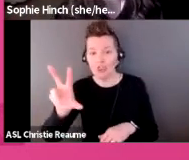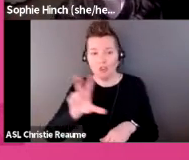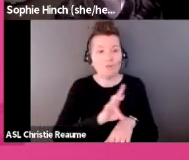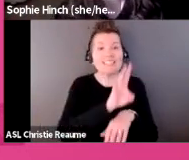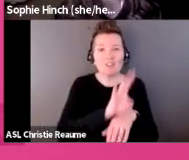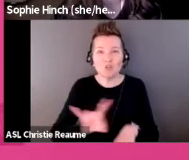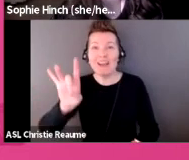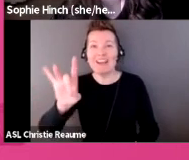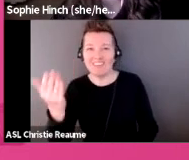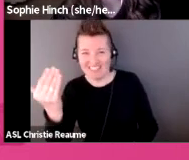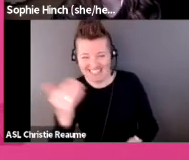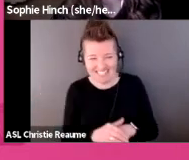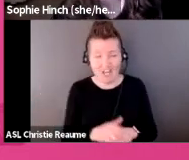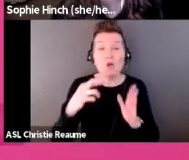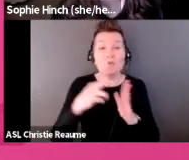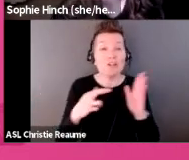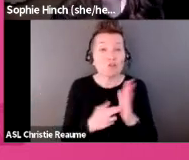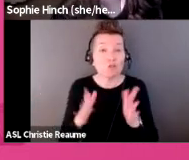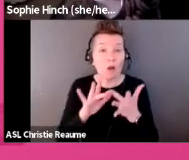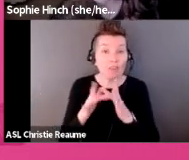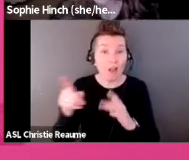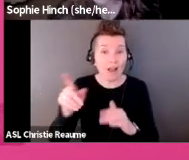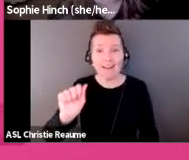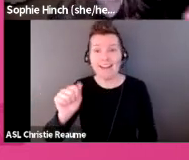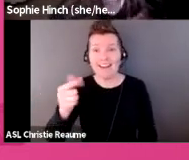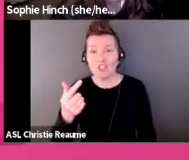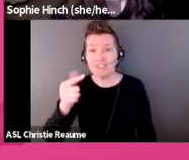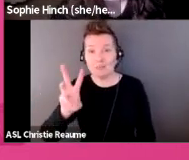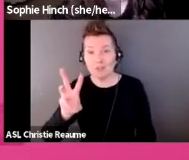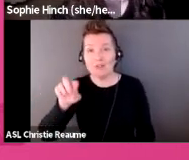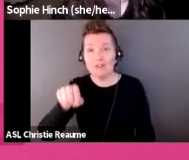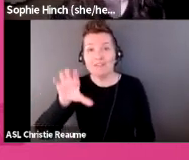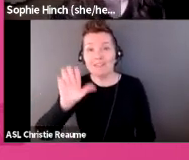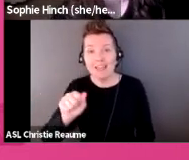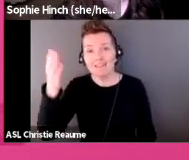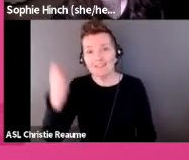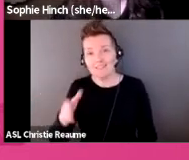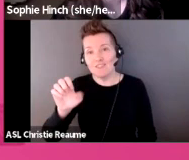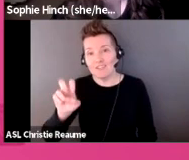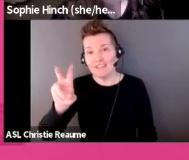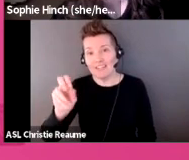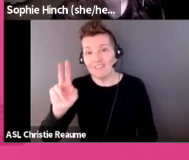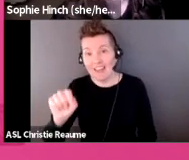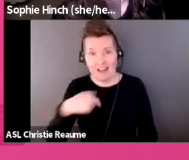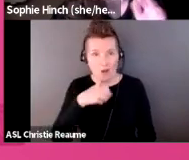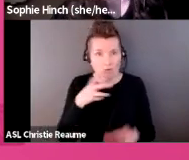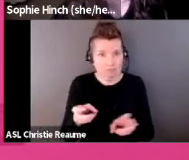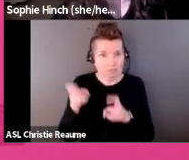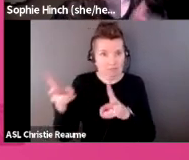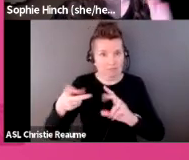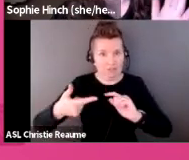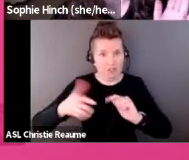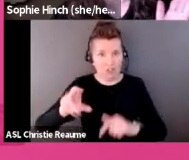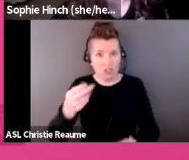agw.ca slash events. We'll also drop the link in the chat as well. So you can